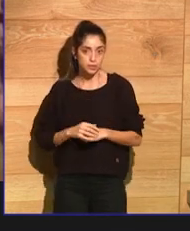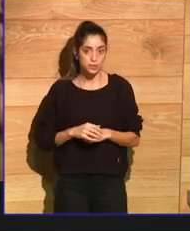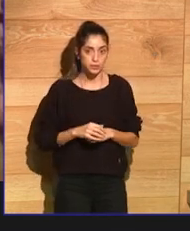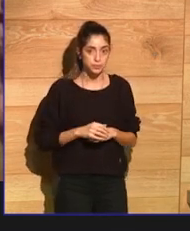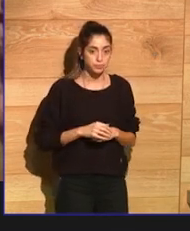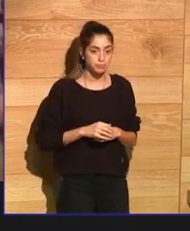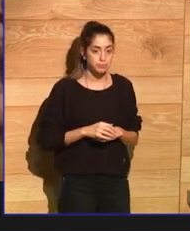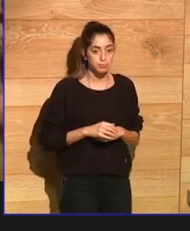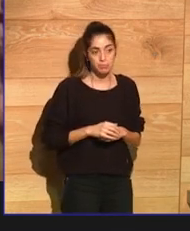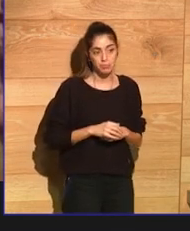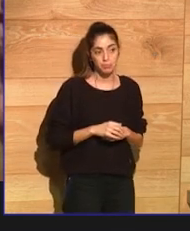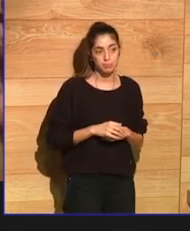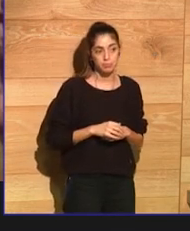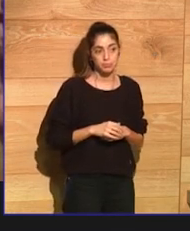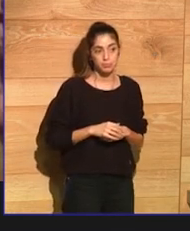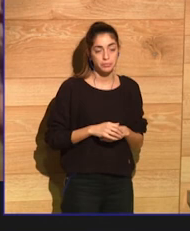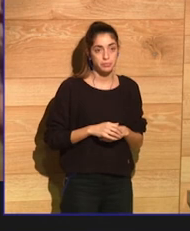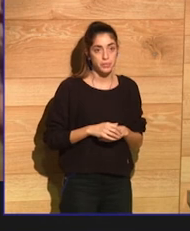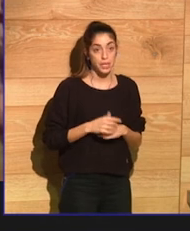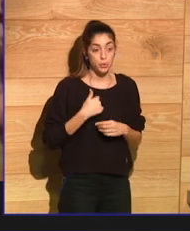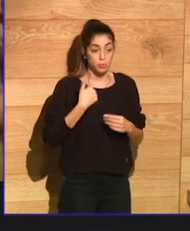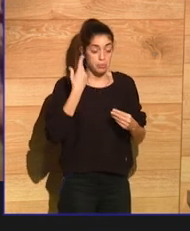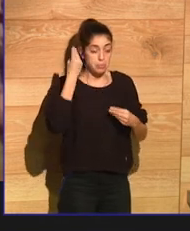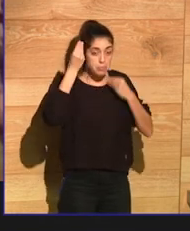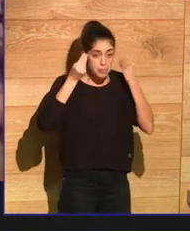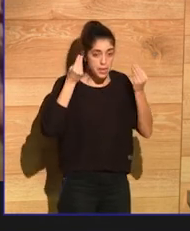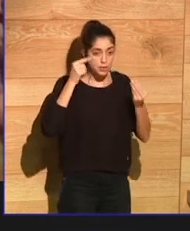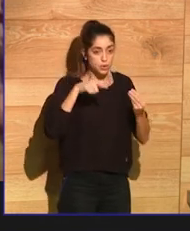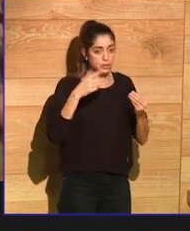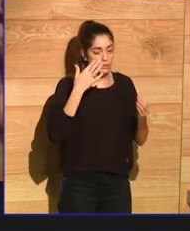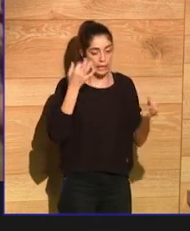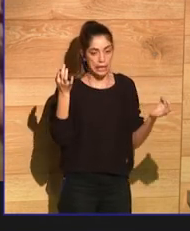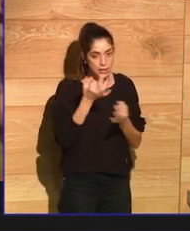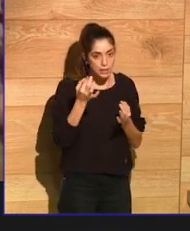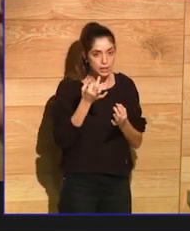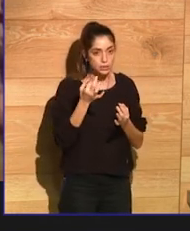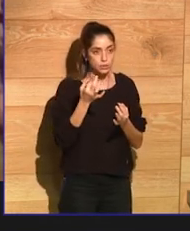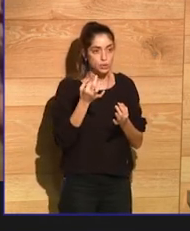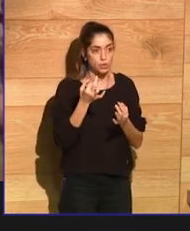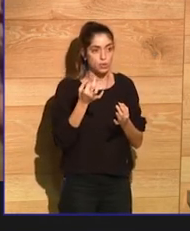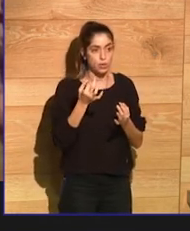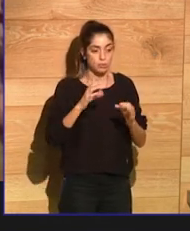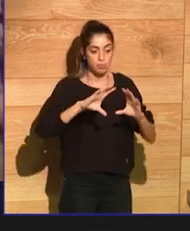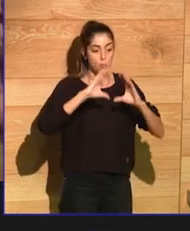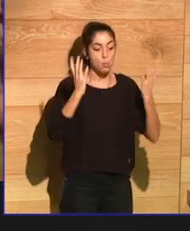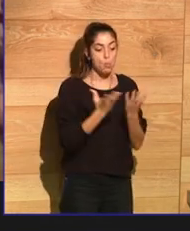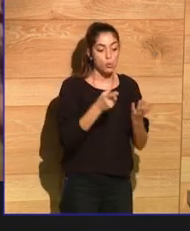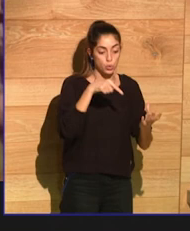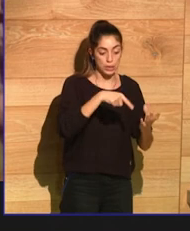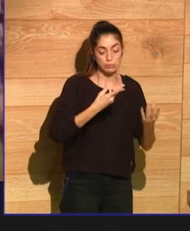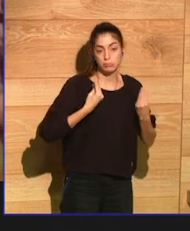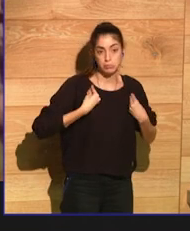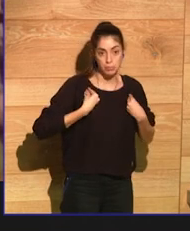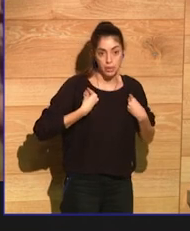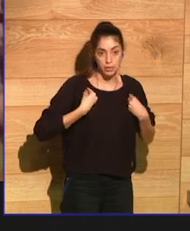hazard of living in the world. I could live a very small life in which I would have interaction with